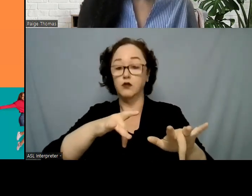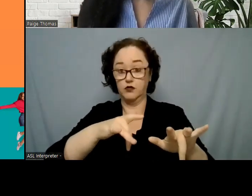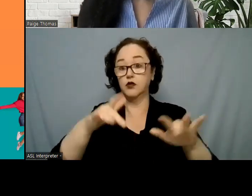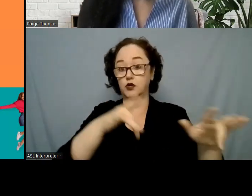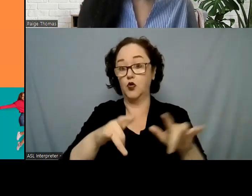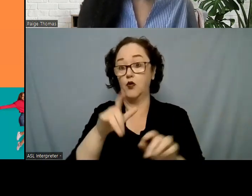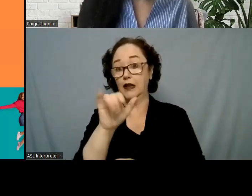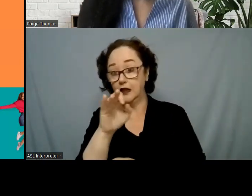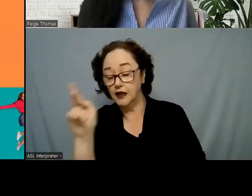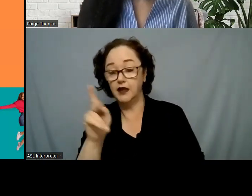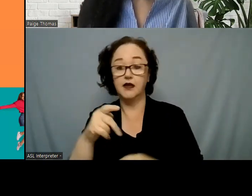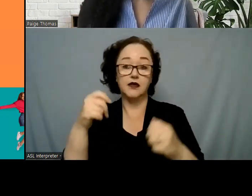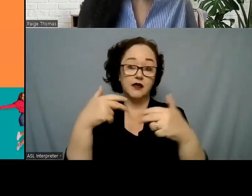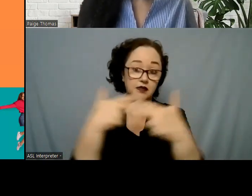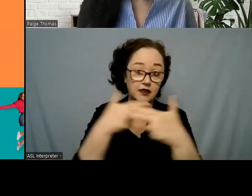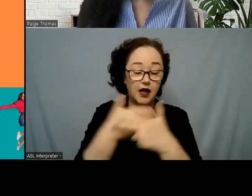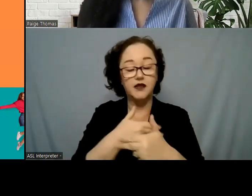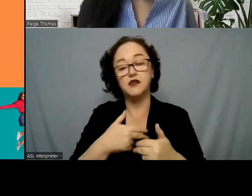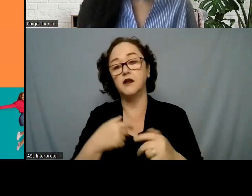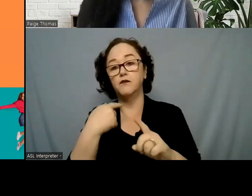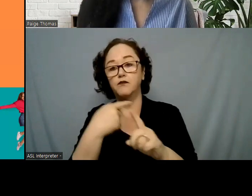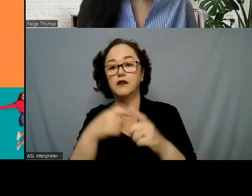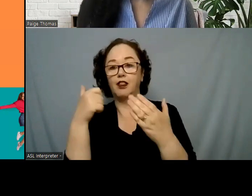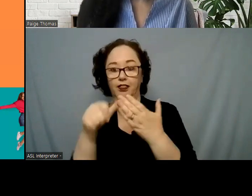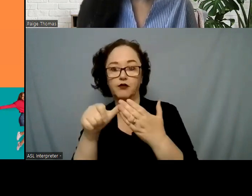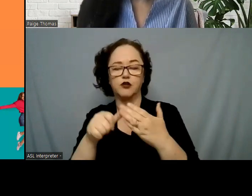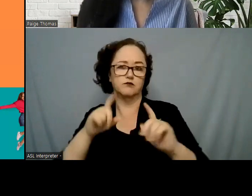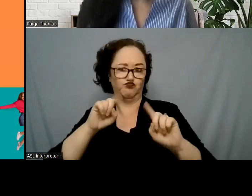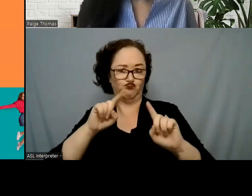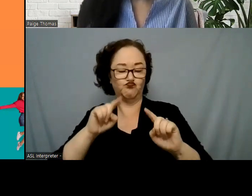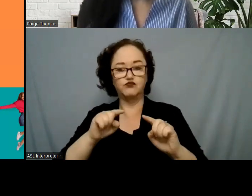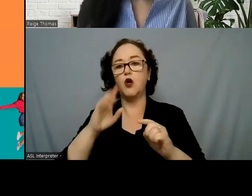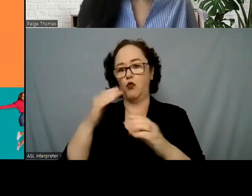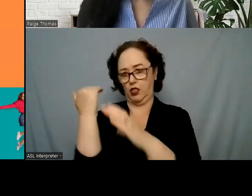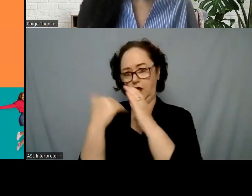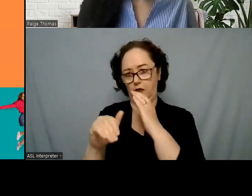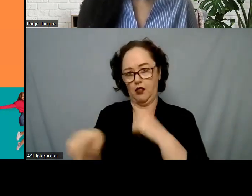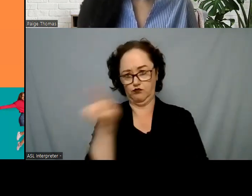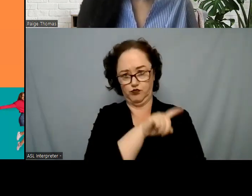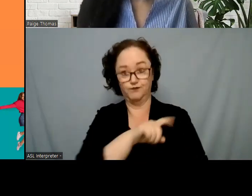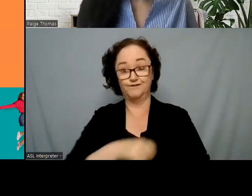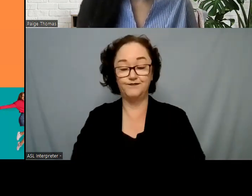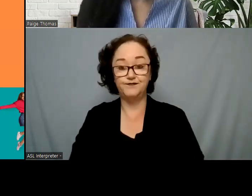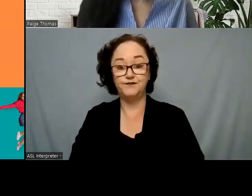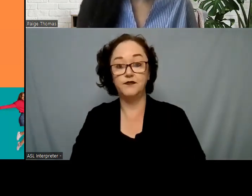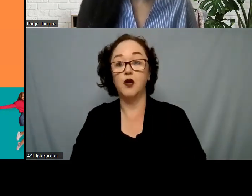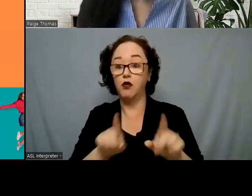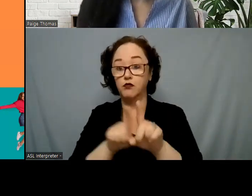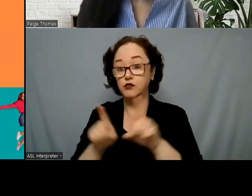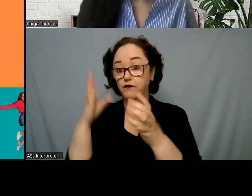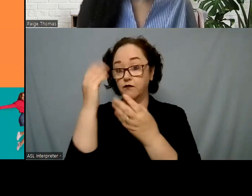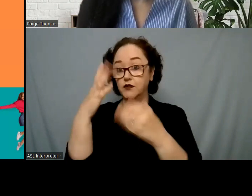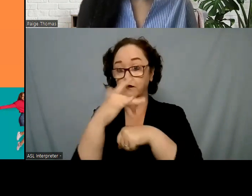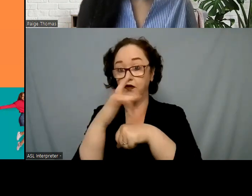slides, and a letter of attendance will be sent via email to everyone who attended today. This information will also be available on